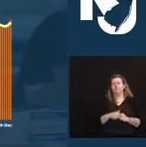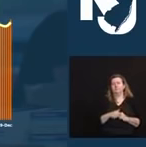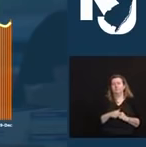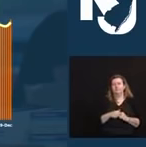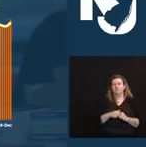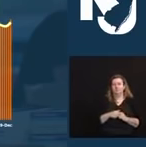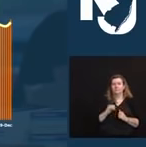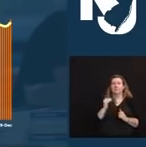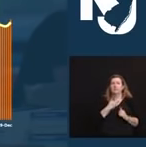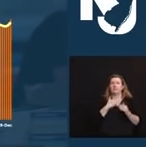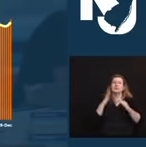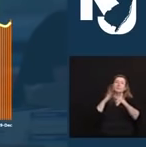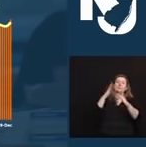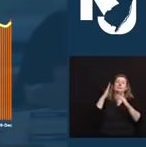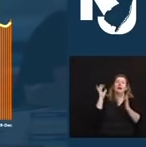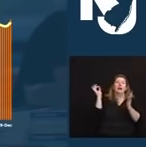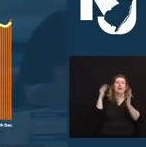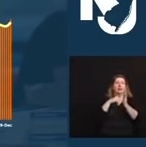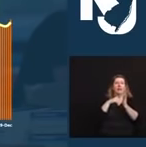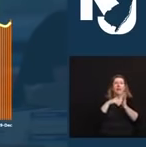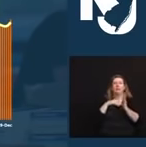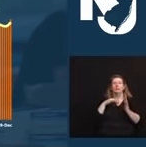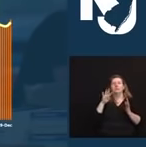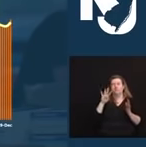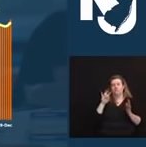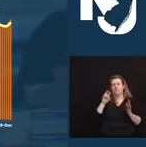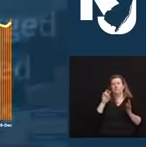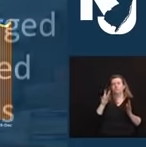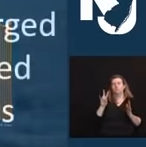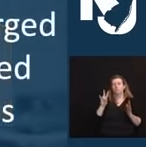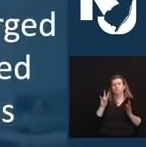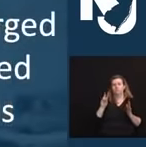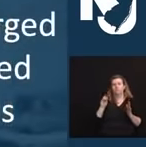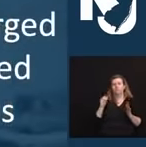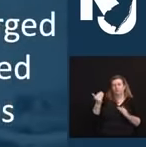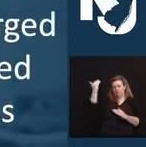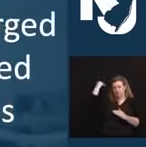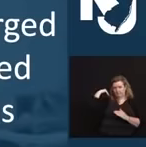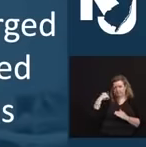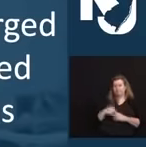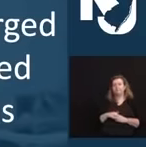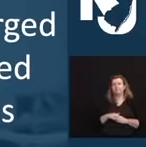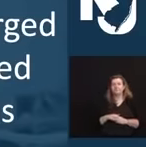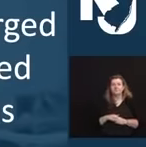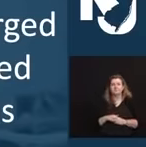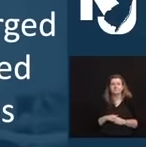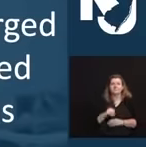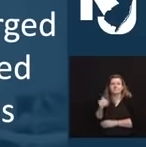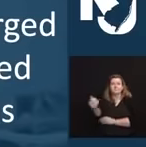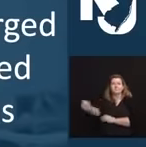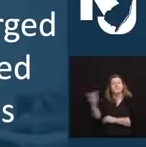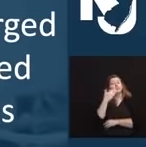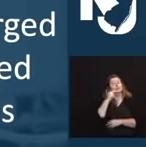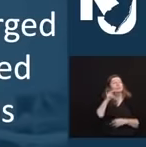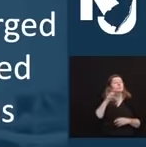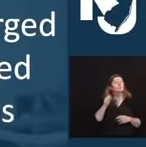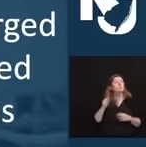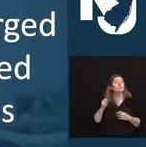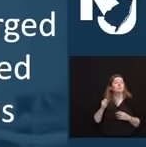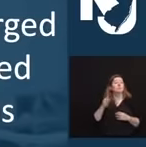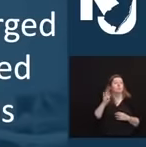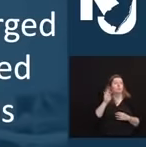,270. Throughout the day yesterday, good news is 426 live patients